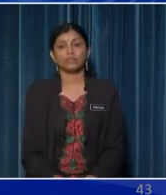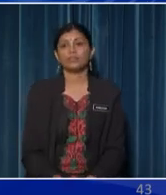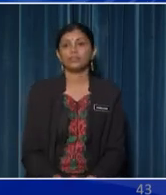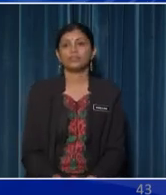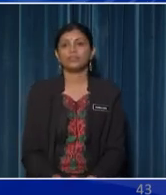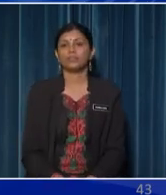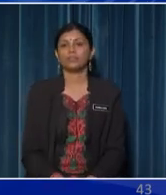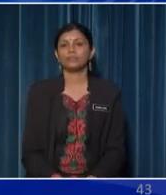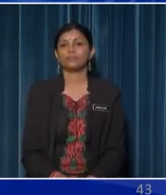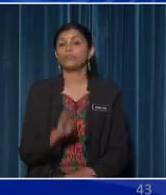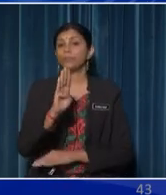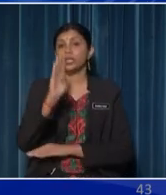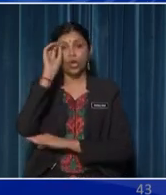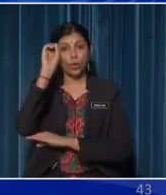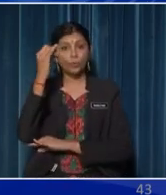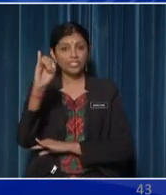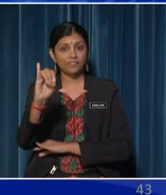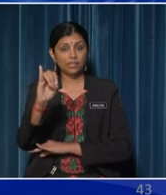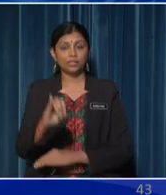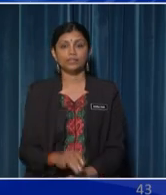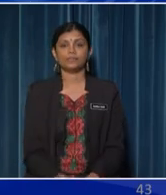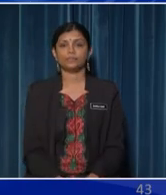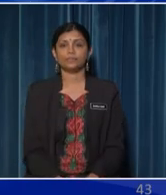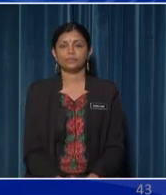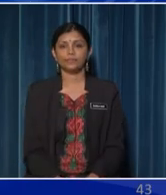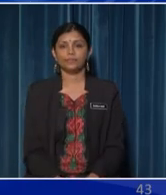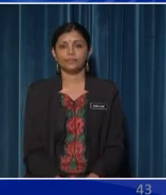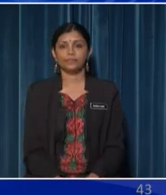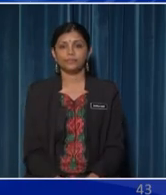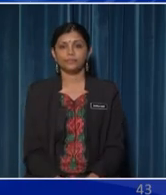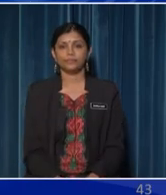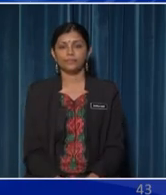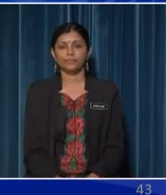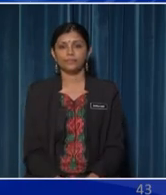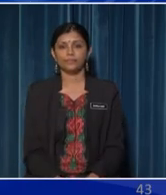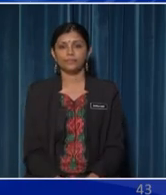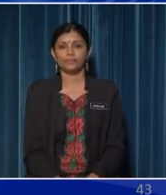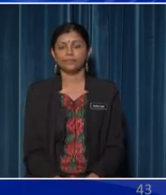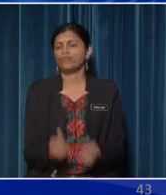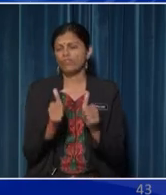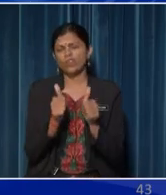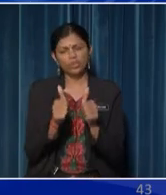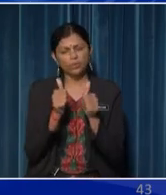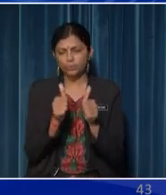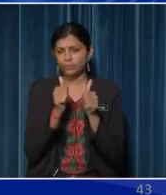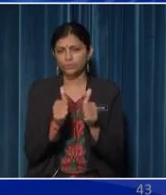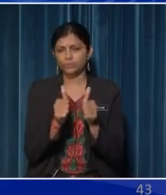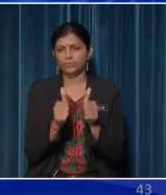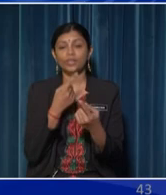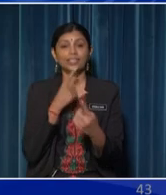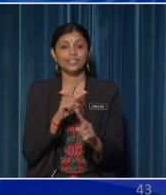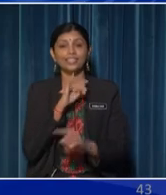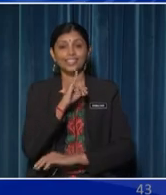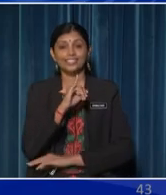Or observing? observing? Good job! The answer